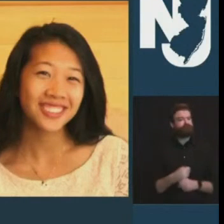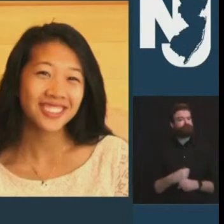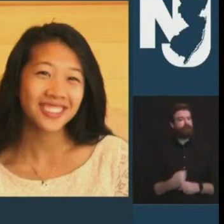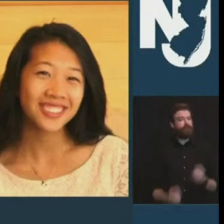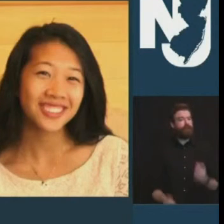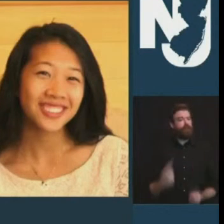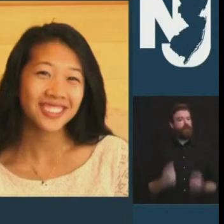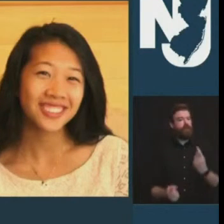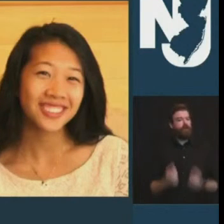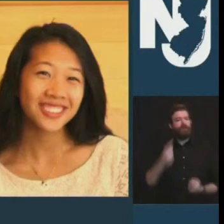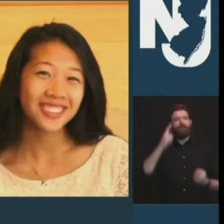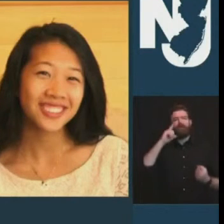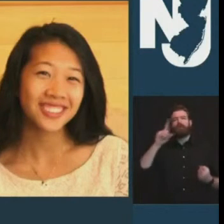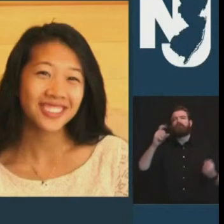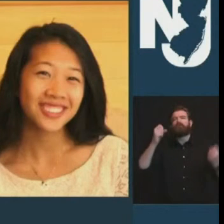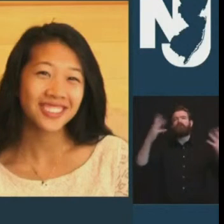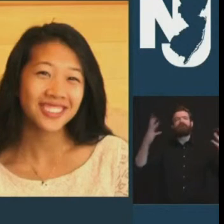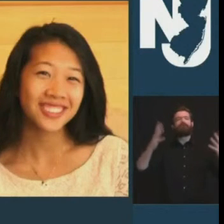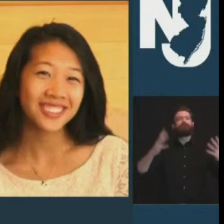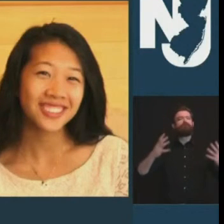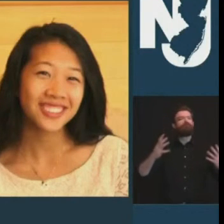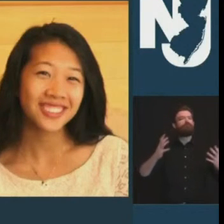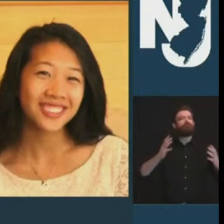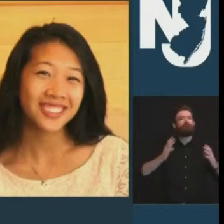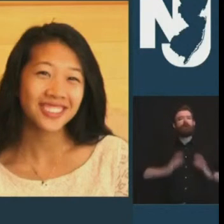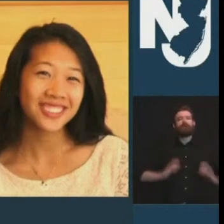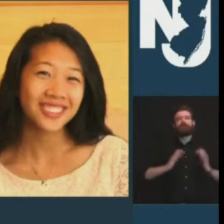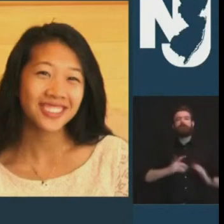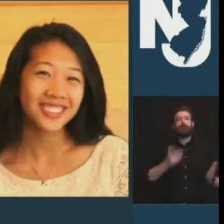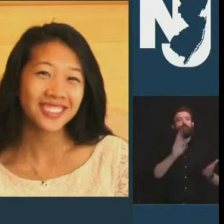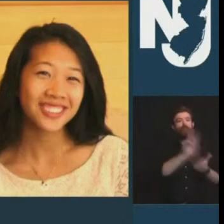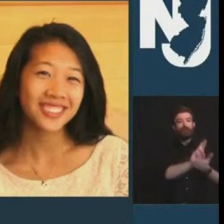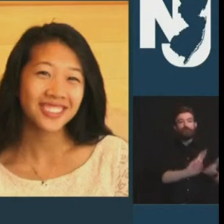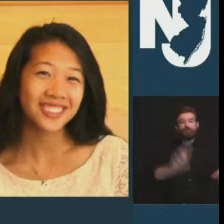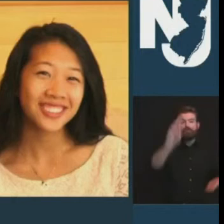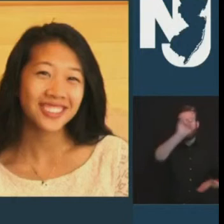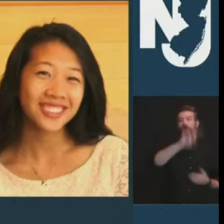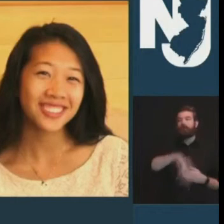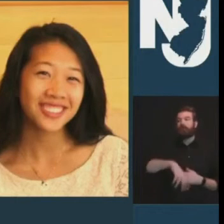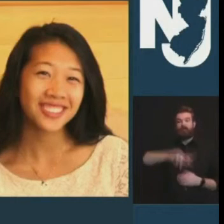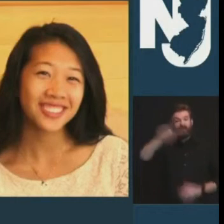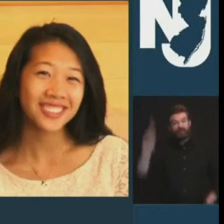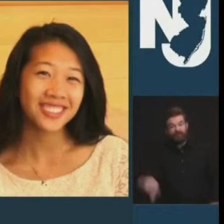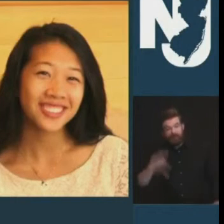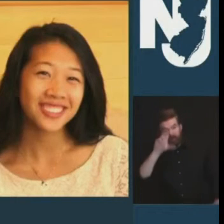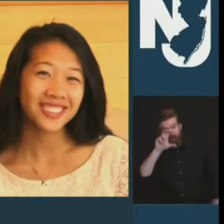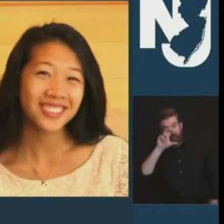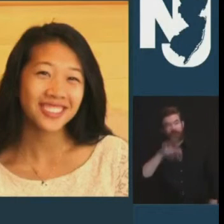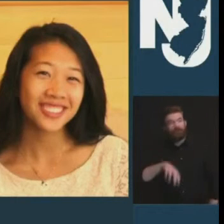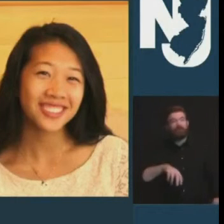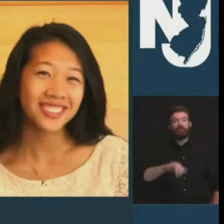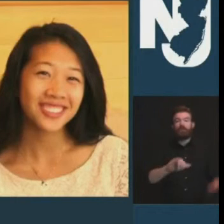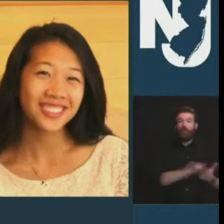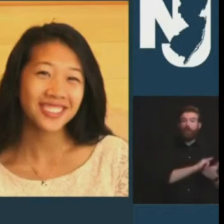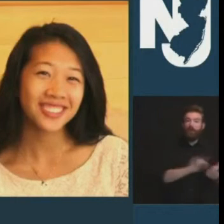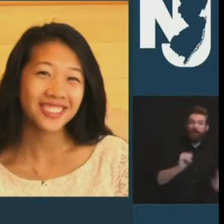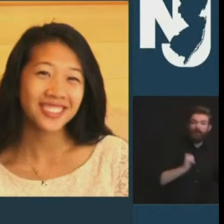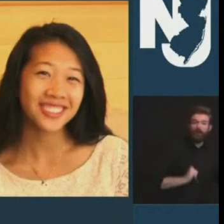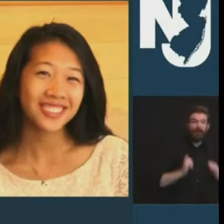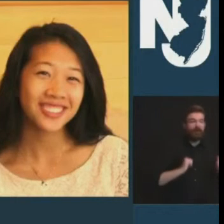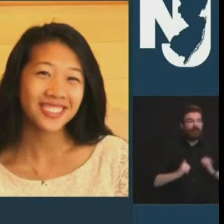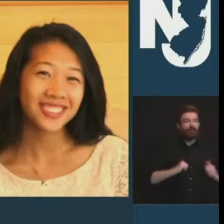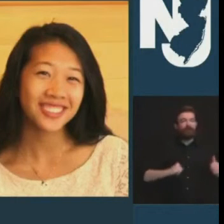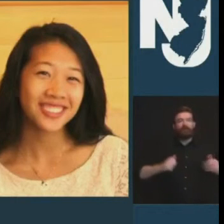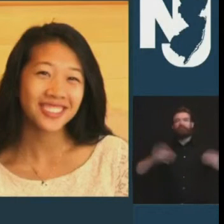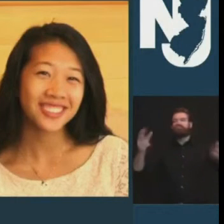rutgers university the philadelphia eagles and multiple broadway theaters you can imagine what happened to their business by the way when you hear